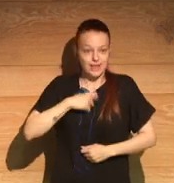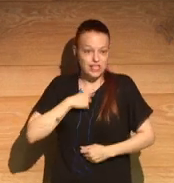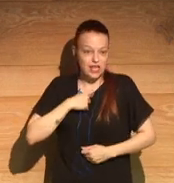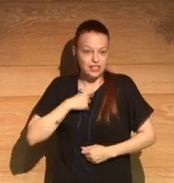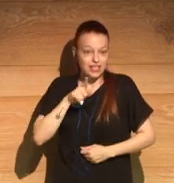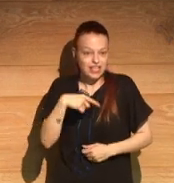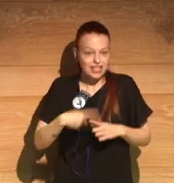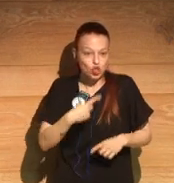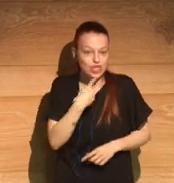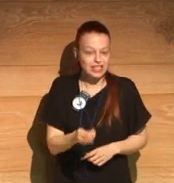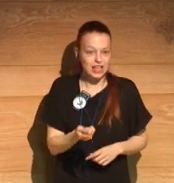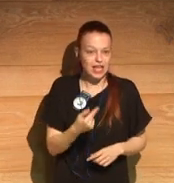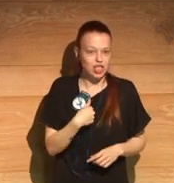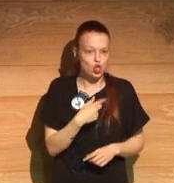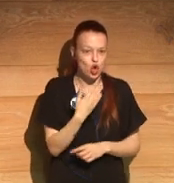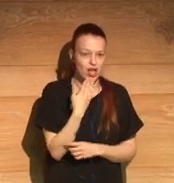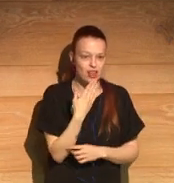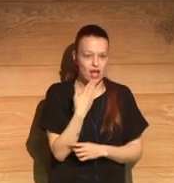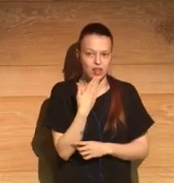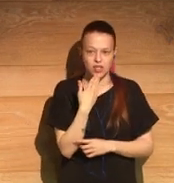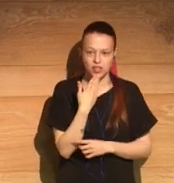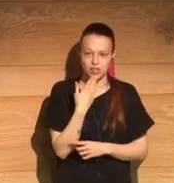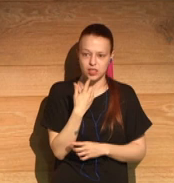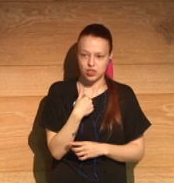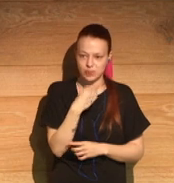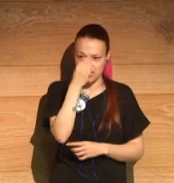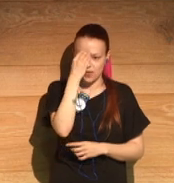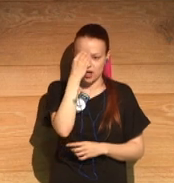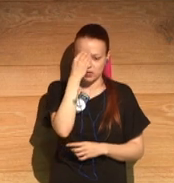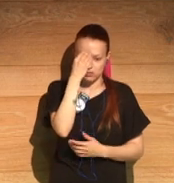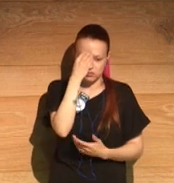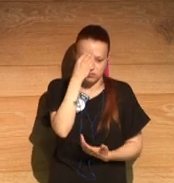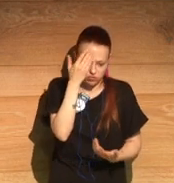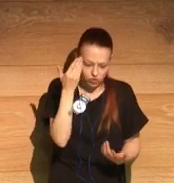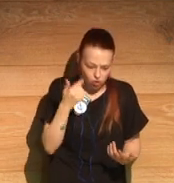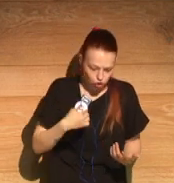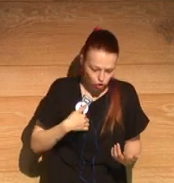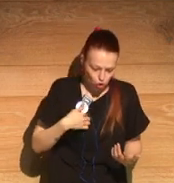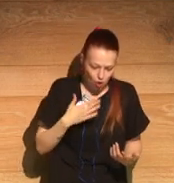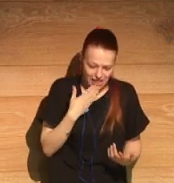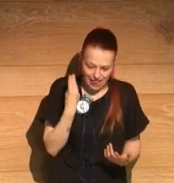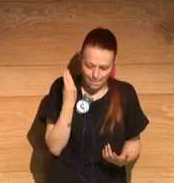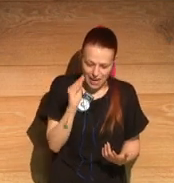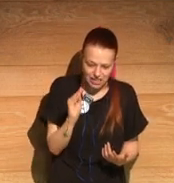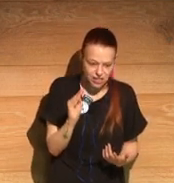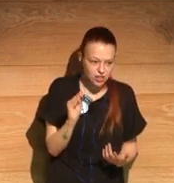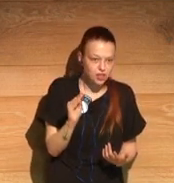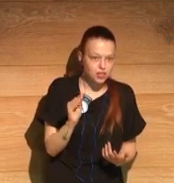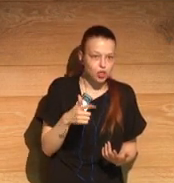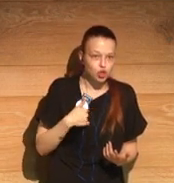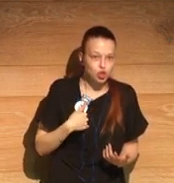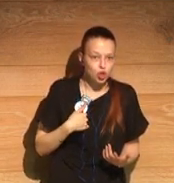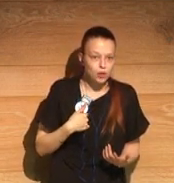this what's going to happen to me when I'm a few years older? And, you know, am I going to be, am I going to die by the time I'm 25?